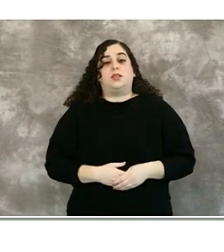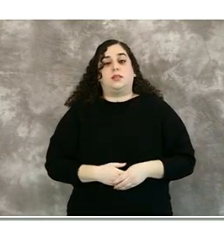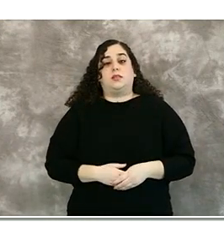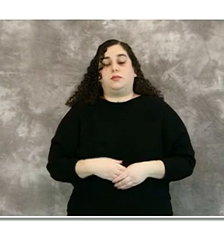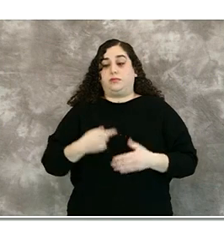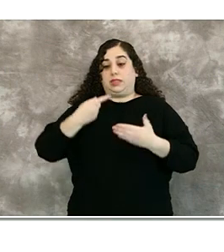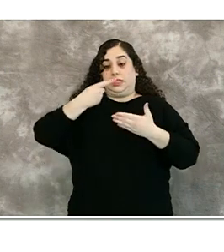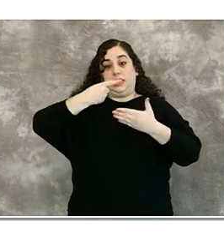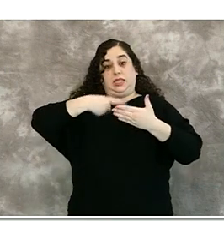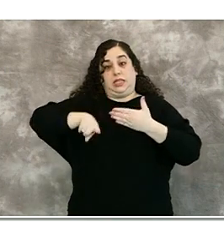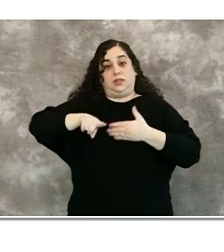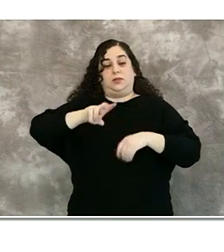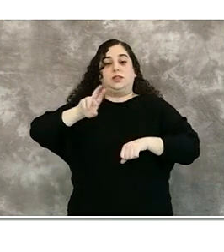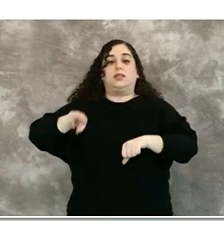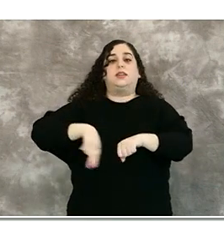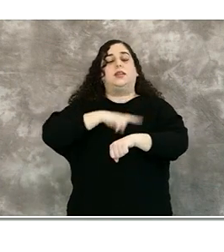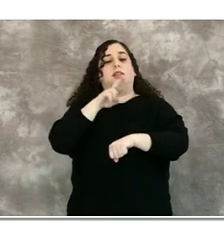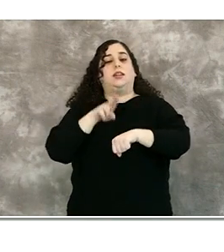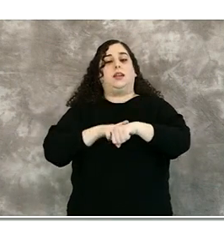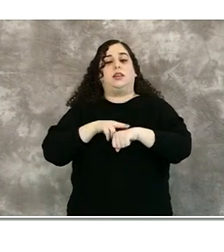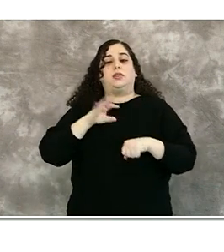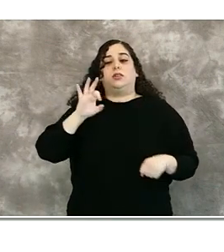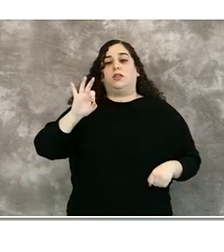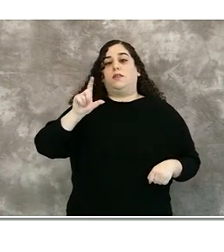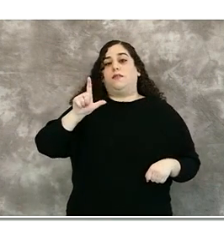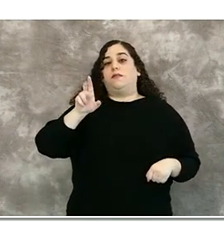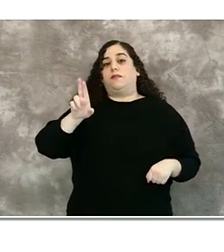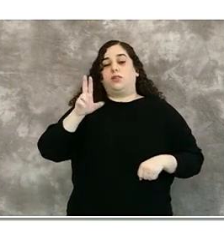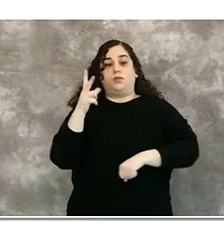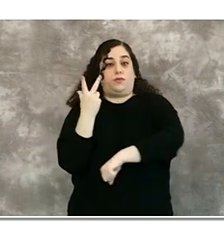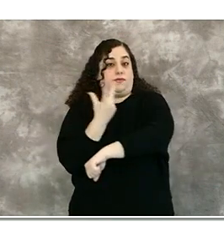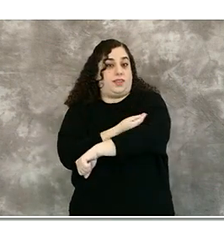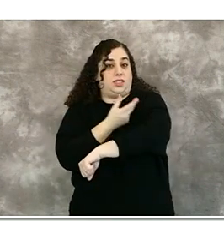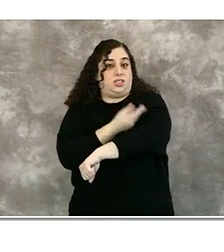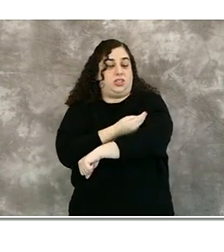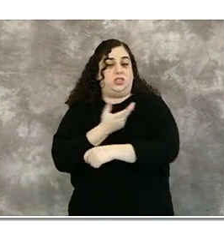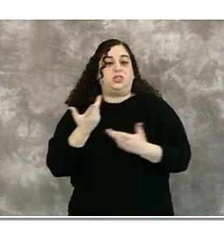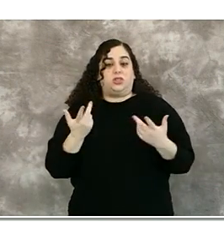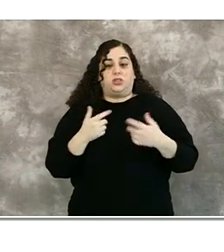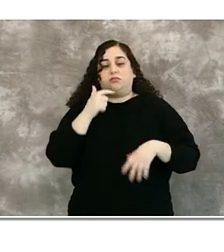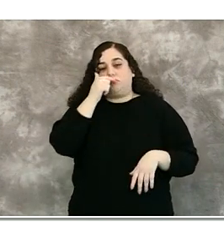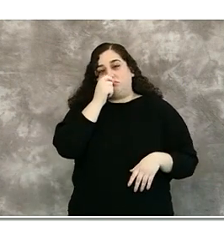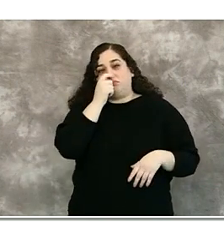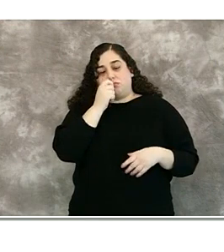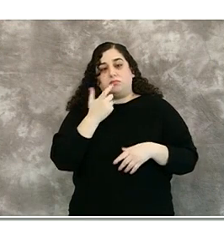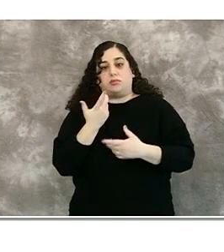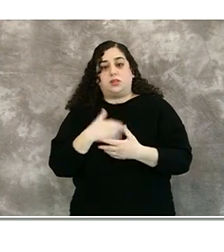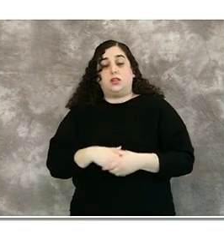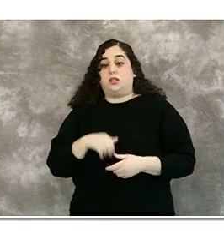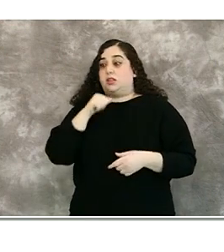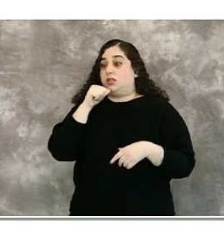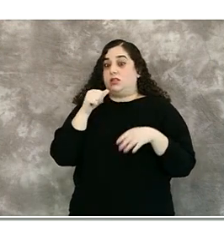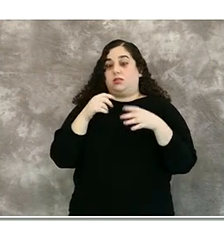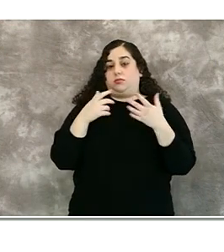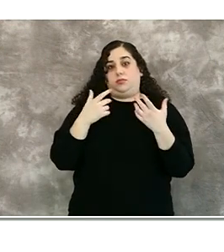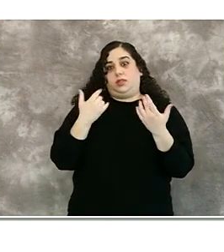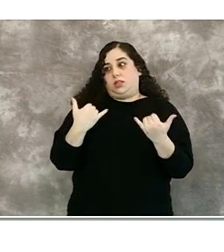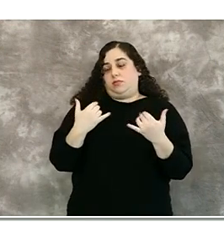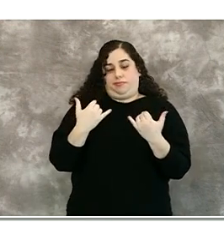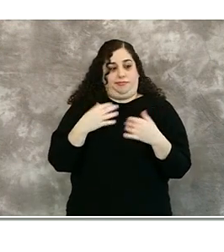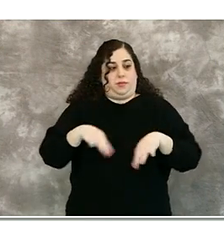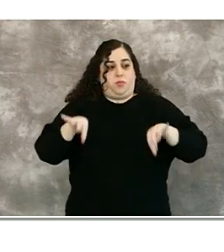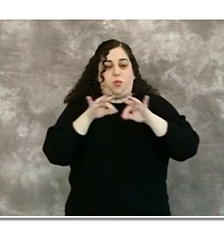National Influenza Vaccination Week, and that's important. We don't have very many cases of influenza right now, but